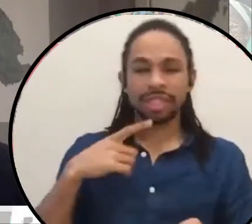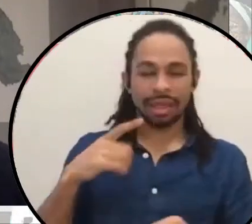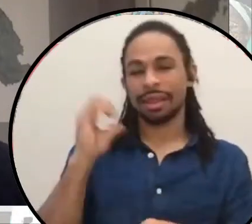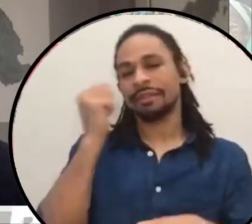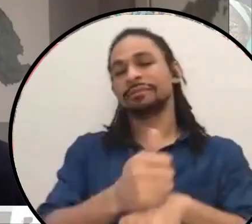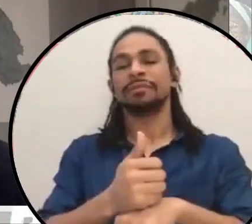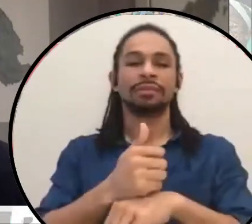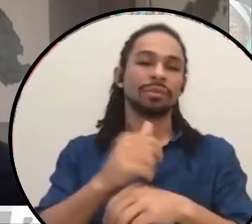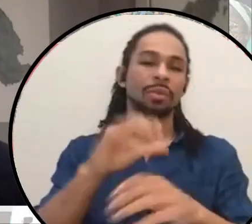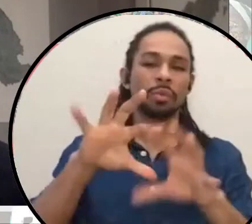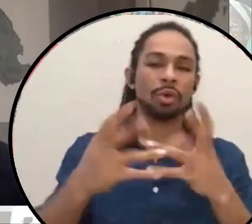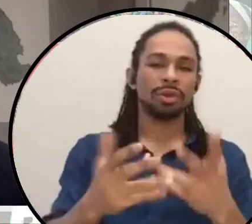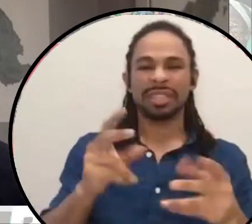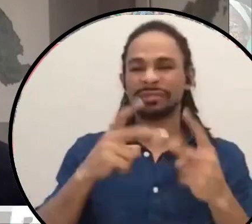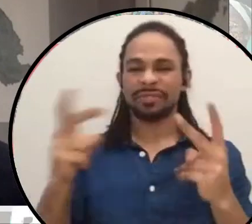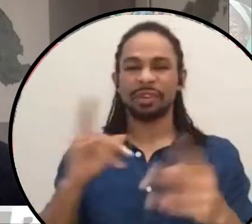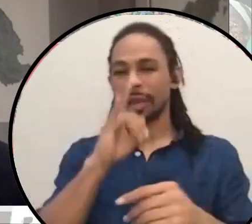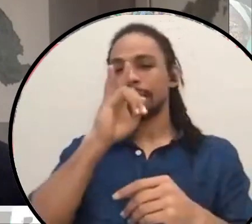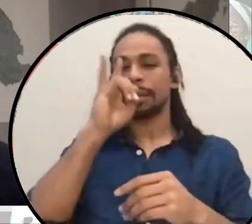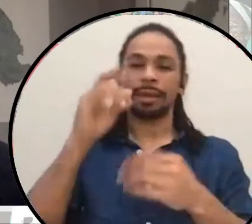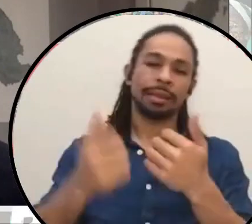nonprofit ties, like various